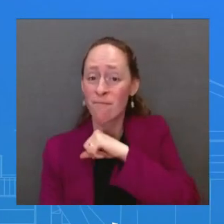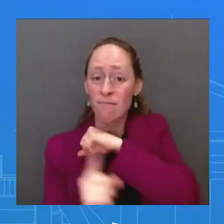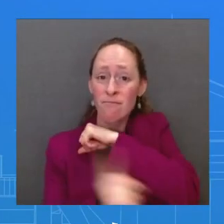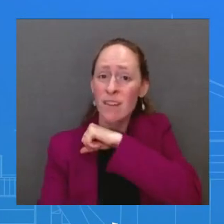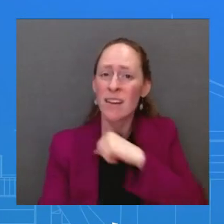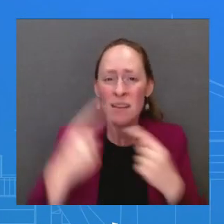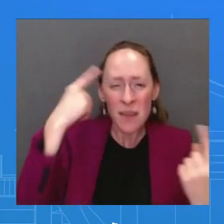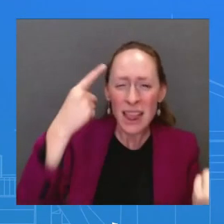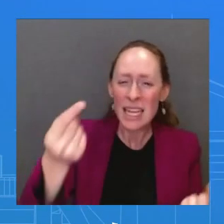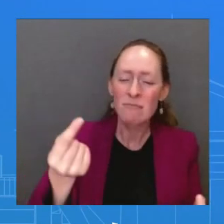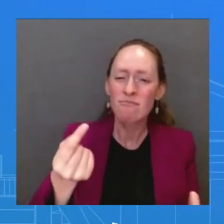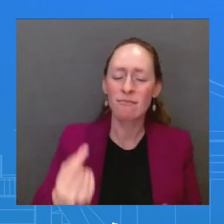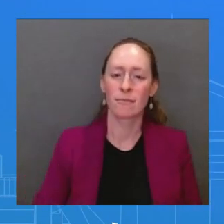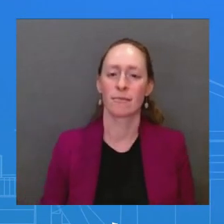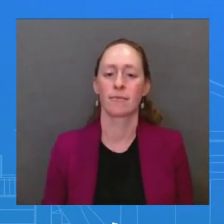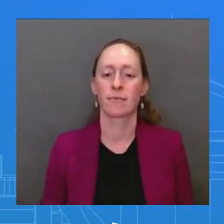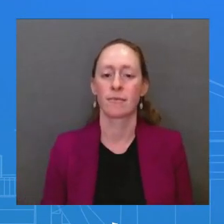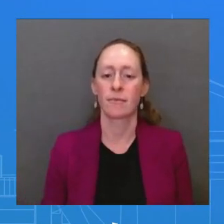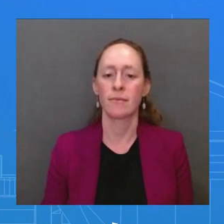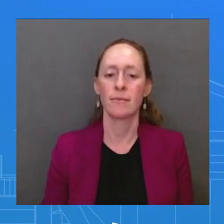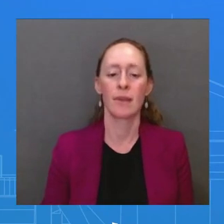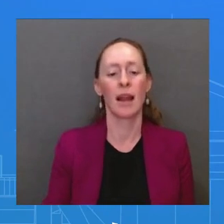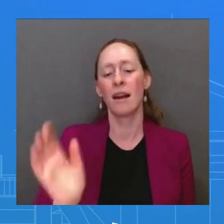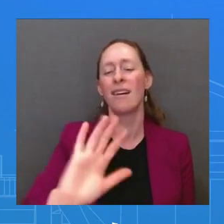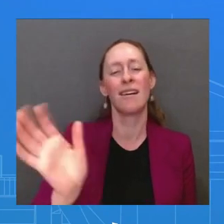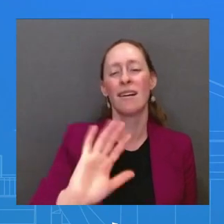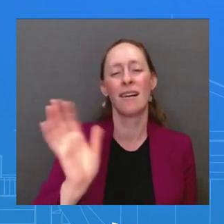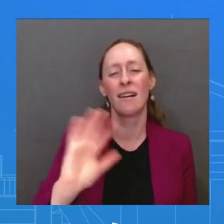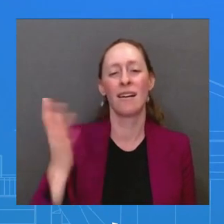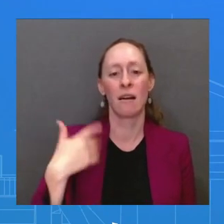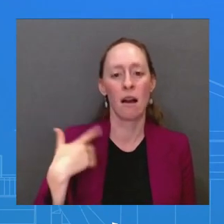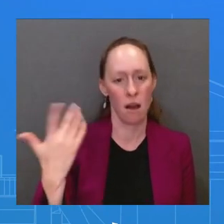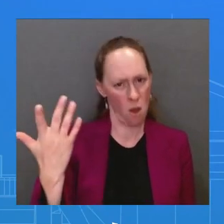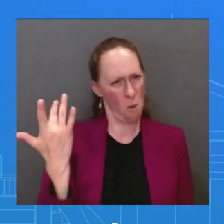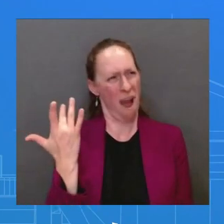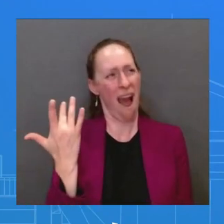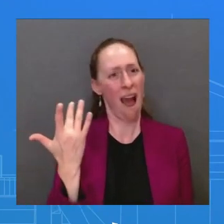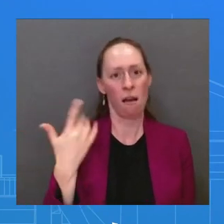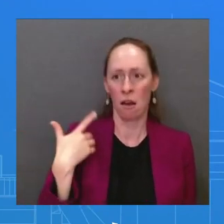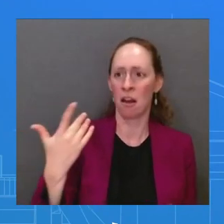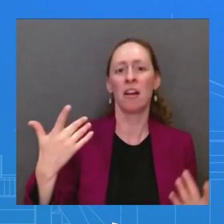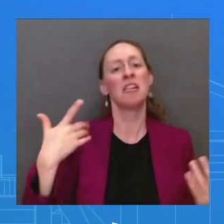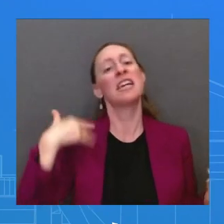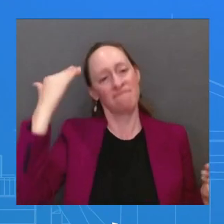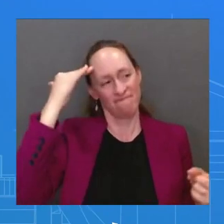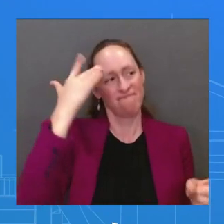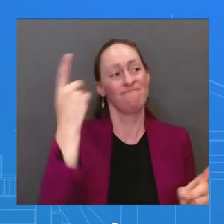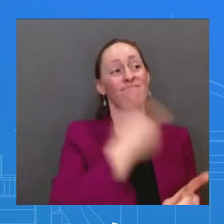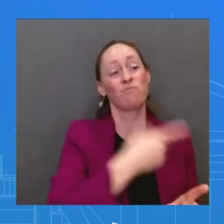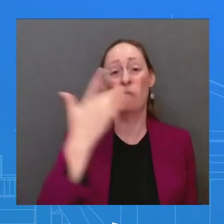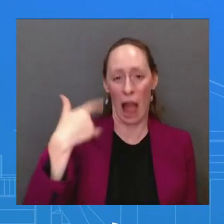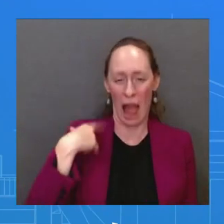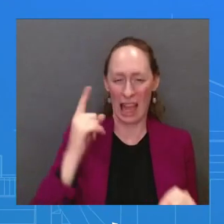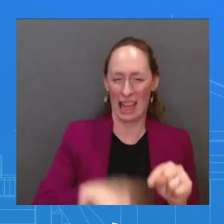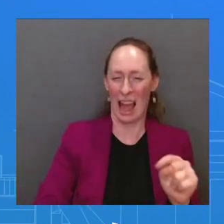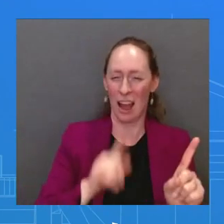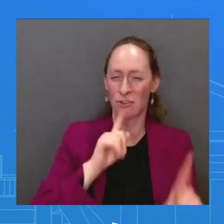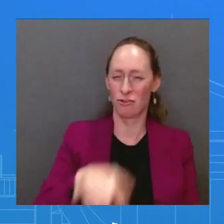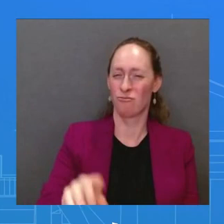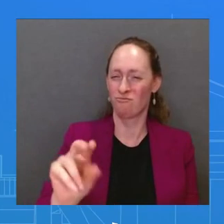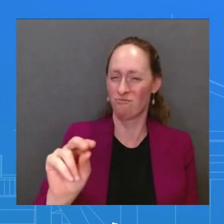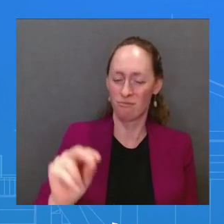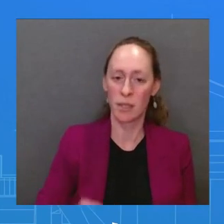What I can say is this. MR Providing weapons to Russia for use on the battlefield to attack grain silos